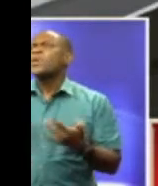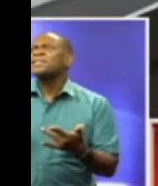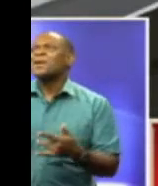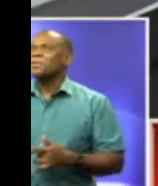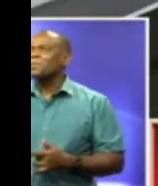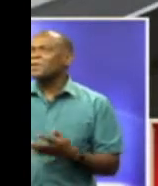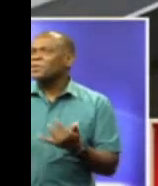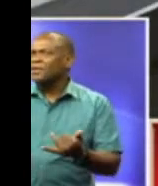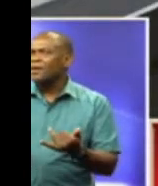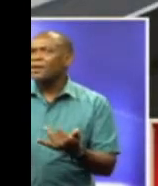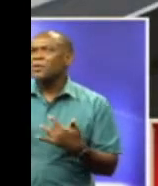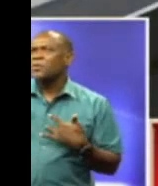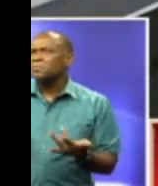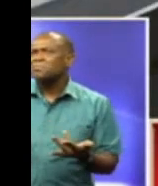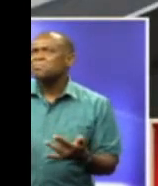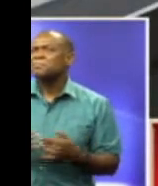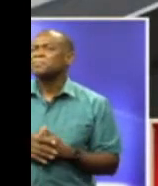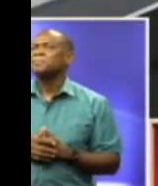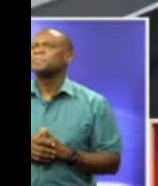like in Tobago right now?